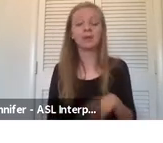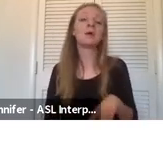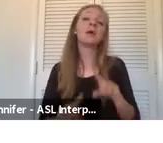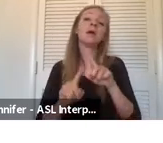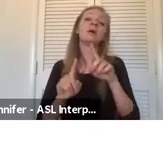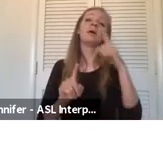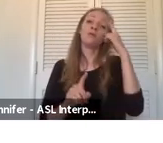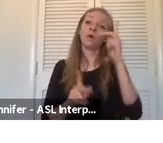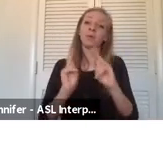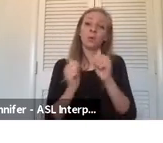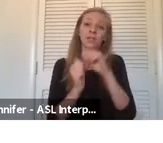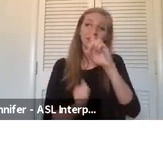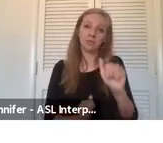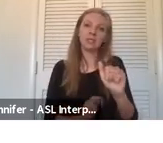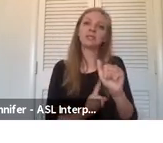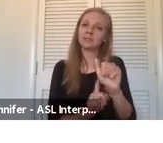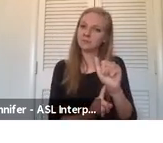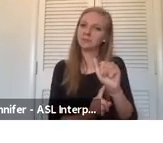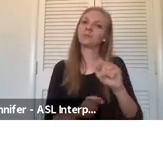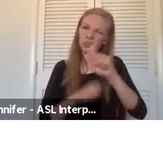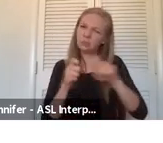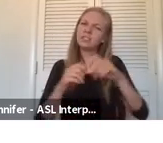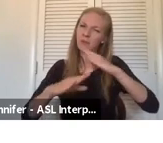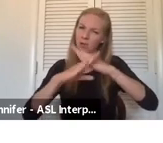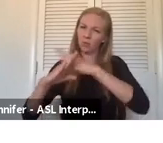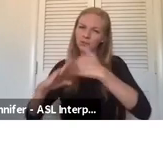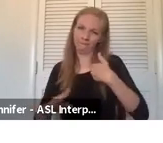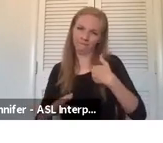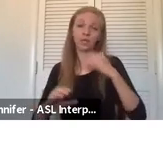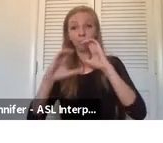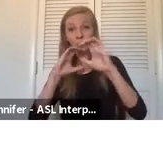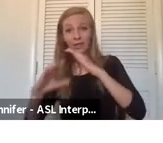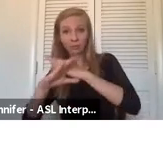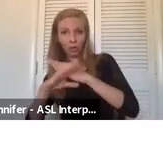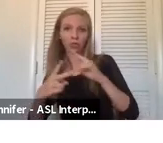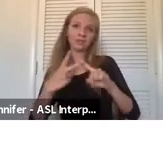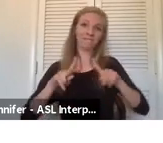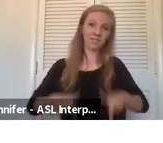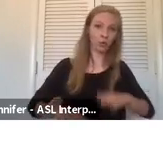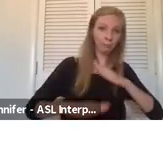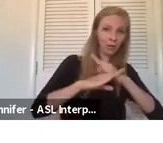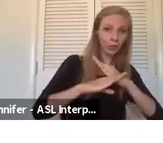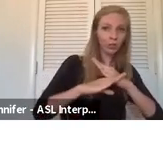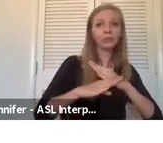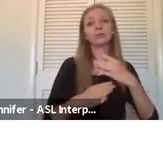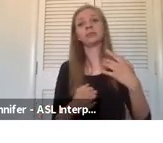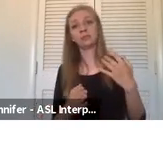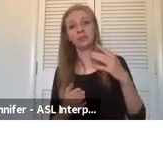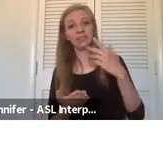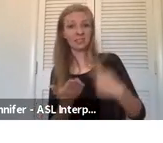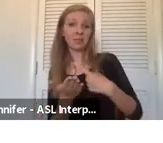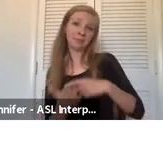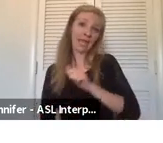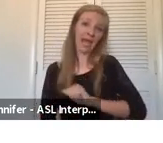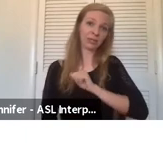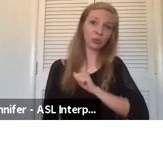disabilities, there are very specific barriers. So there's communication barriers, there's physical barriers. There's sometimes attitudes of,